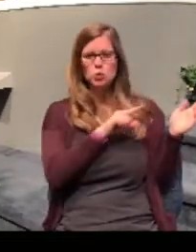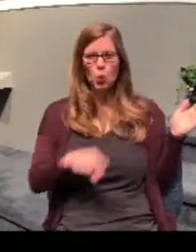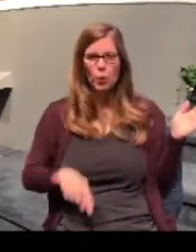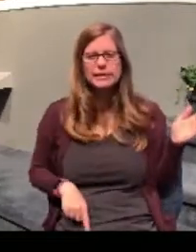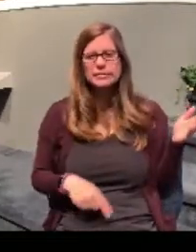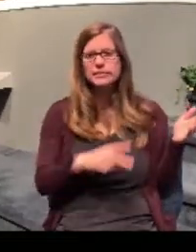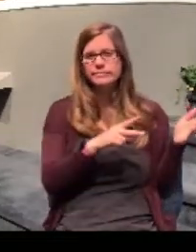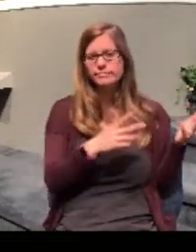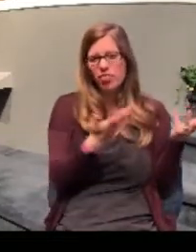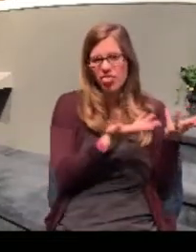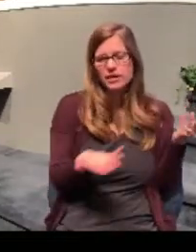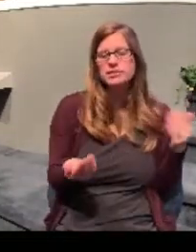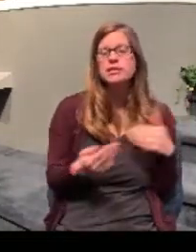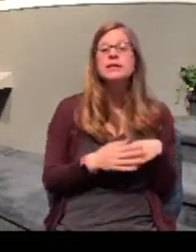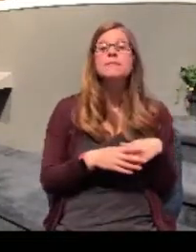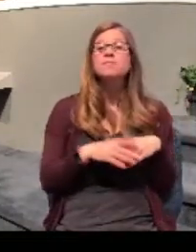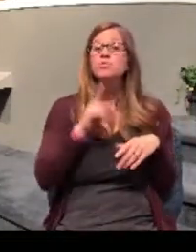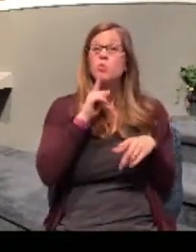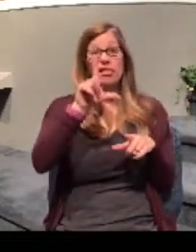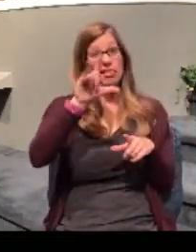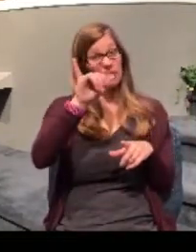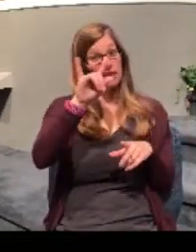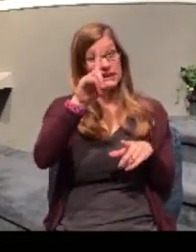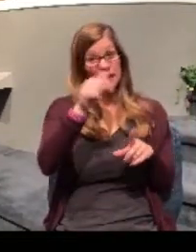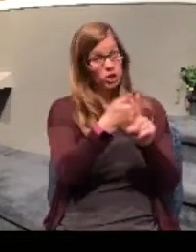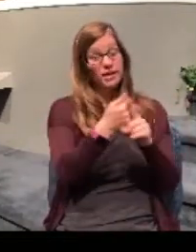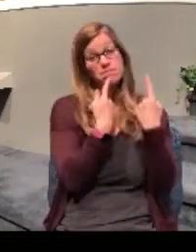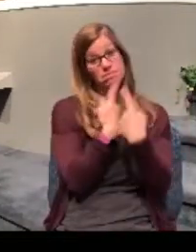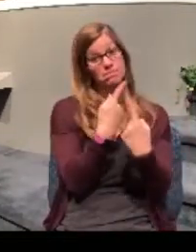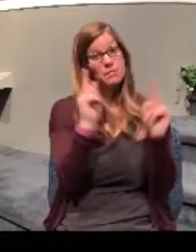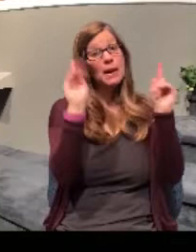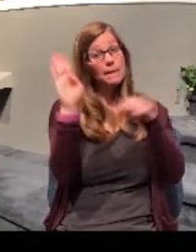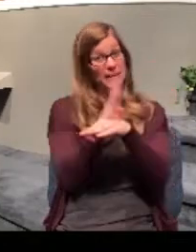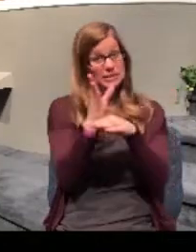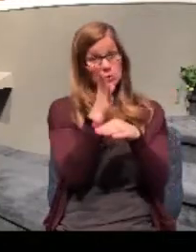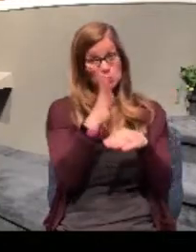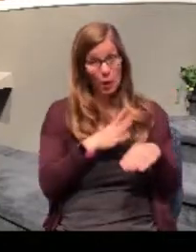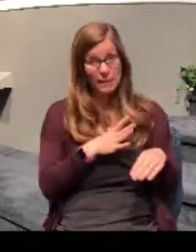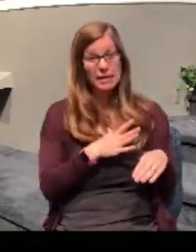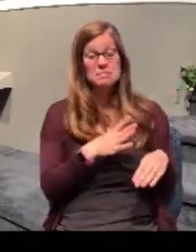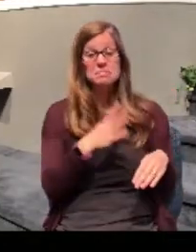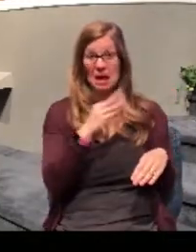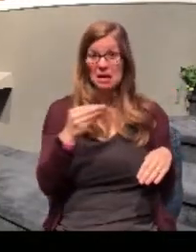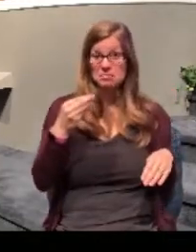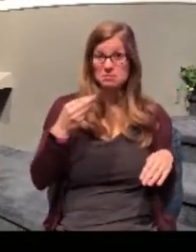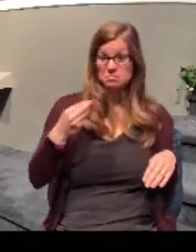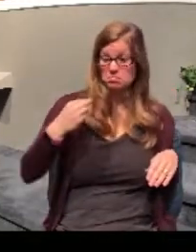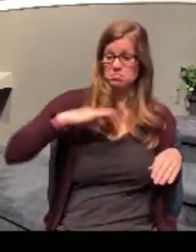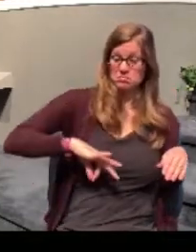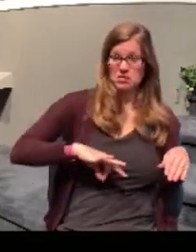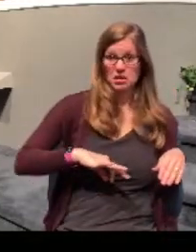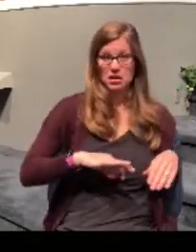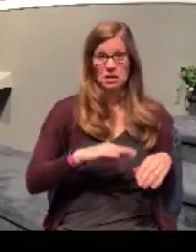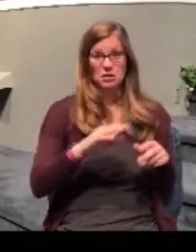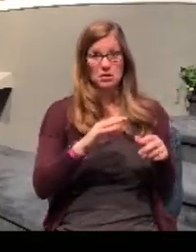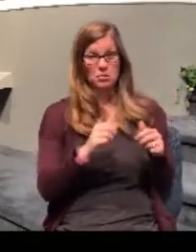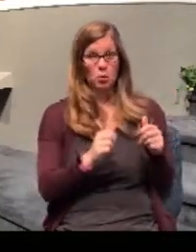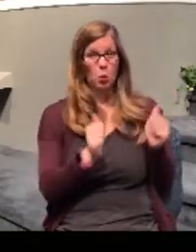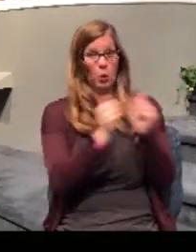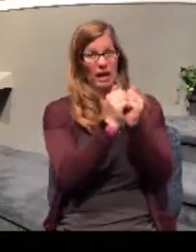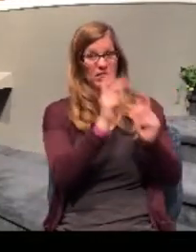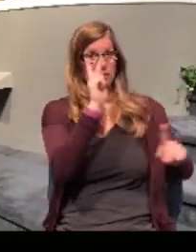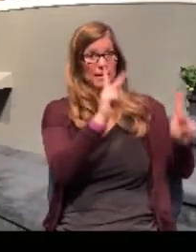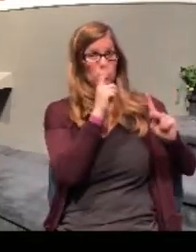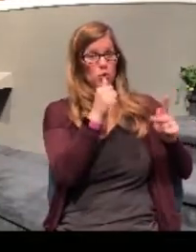very successful businesswoman. She had a profitable business with the aristocrats of